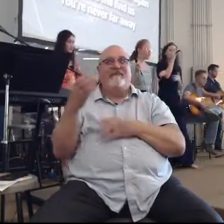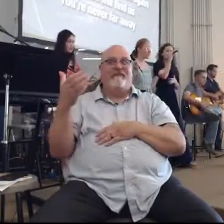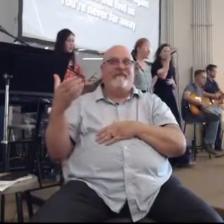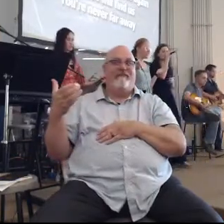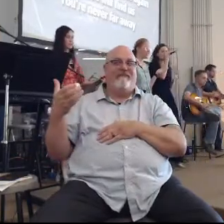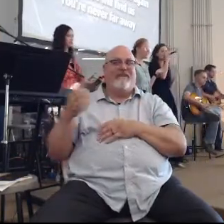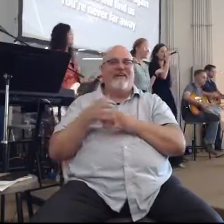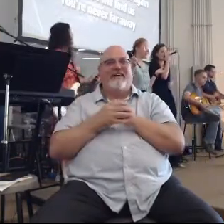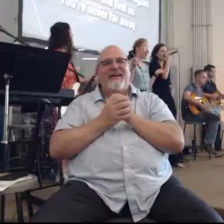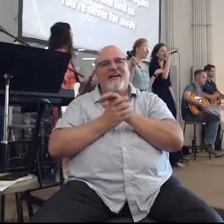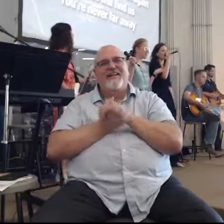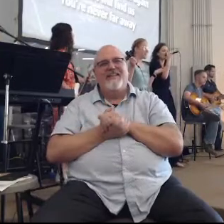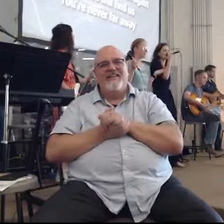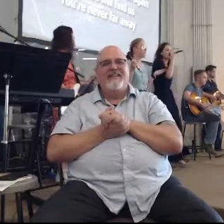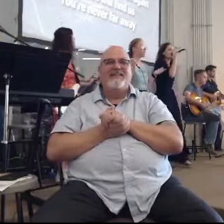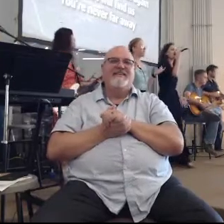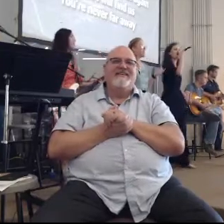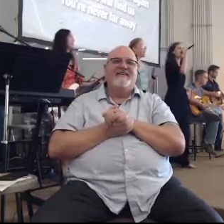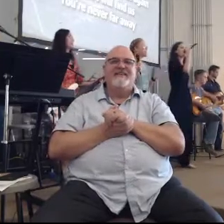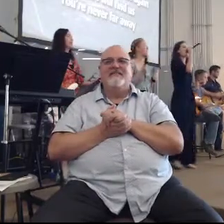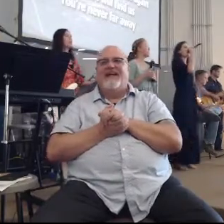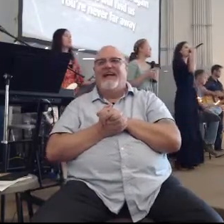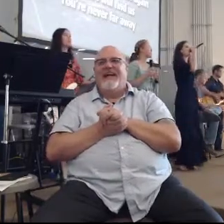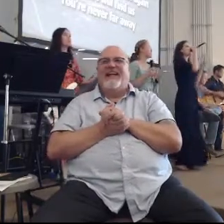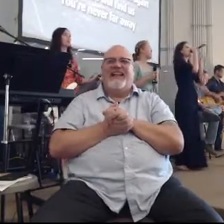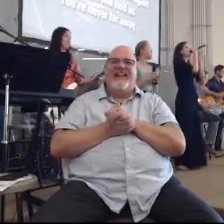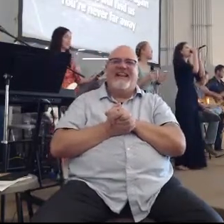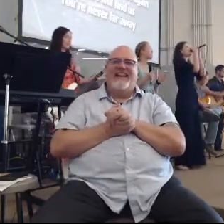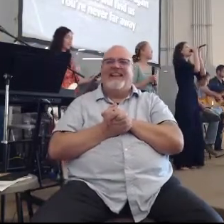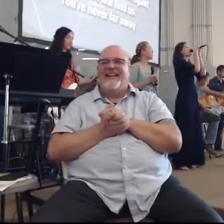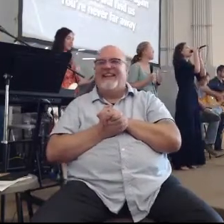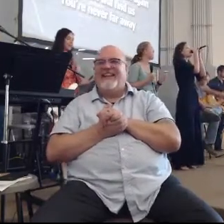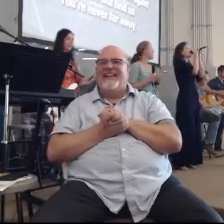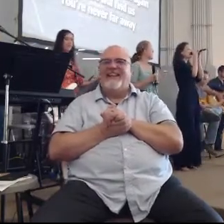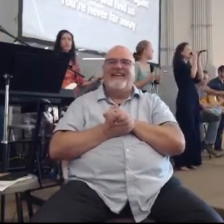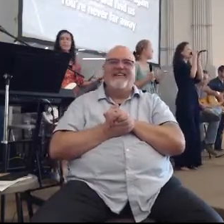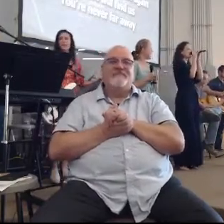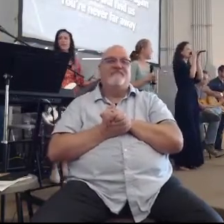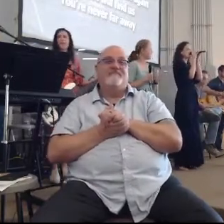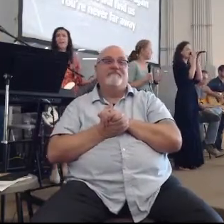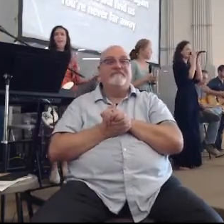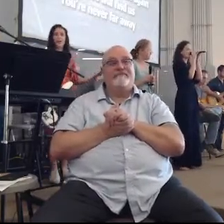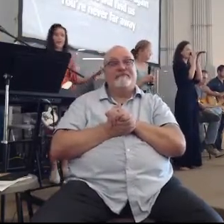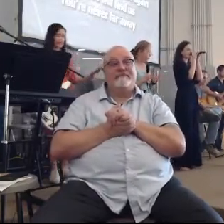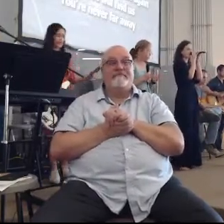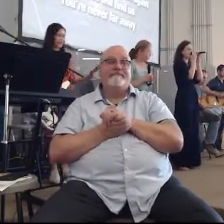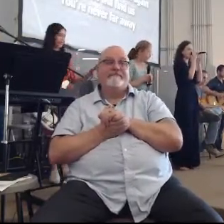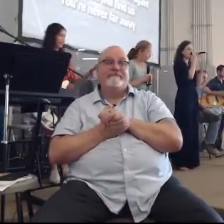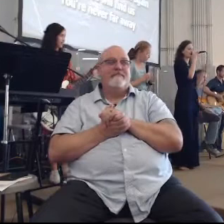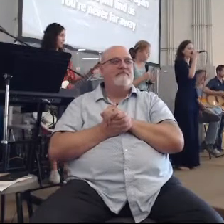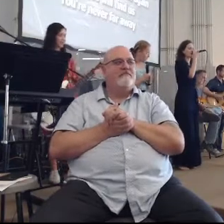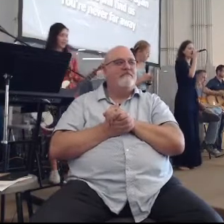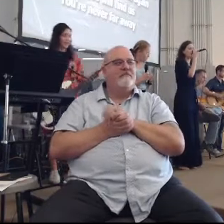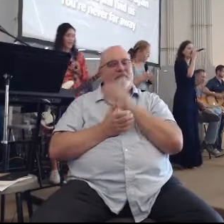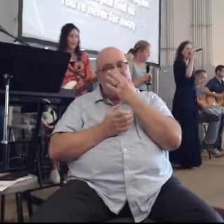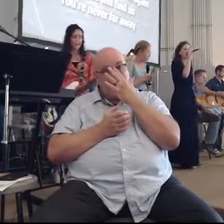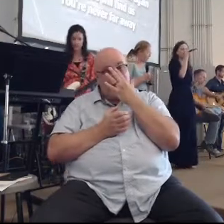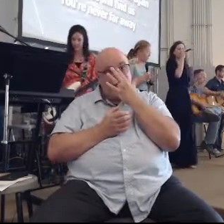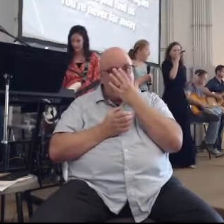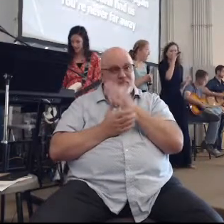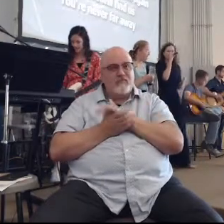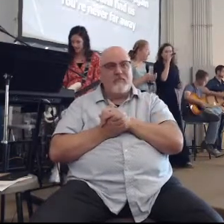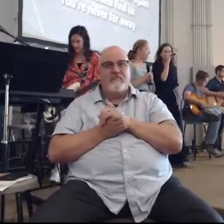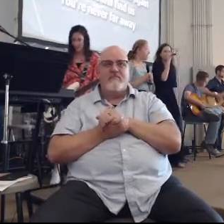Oceans of kindness Wave after rain Mercy arriving Again